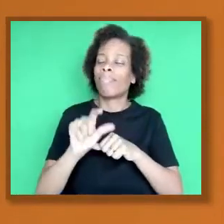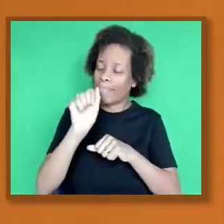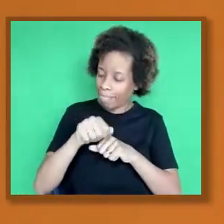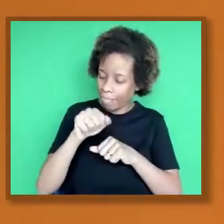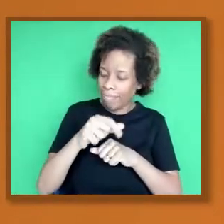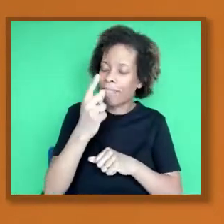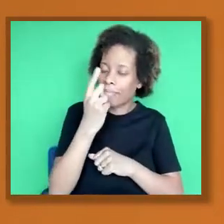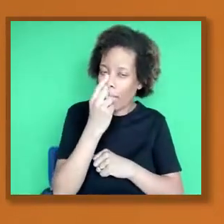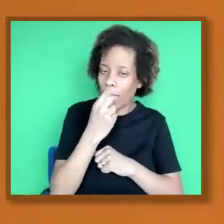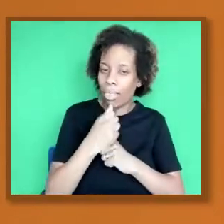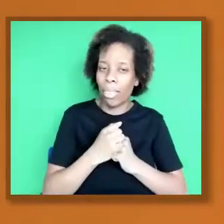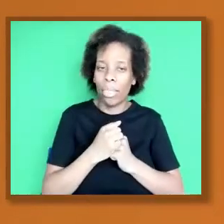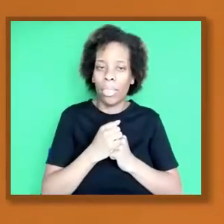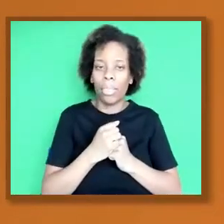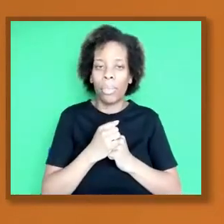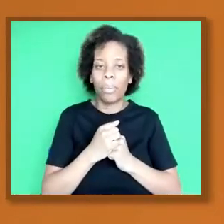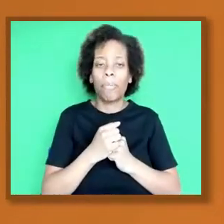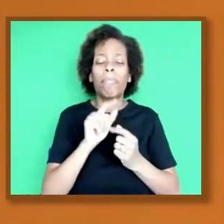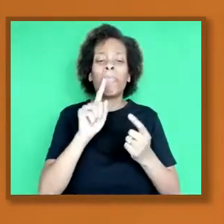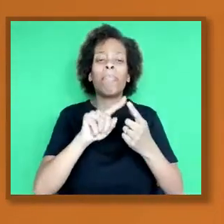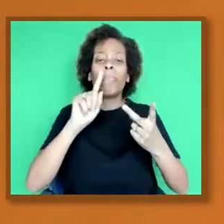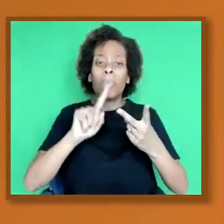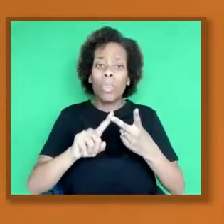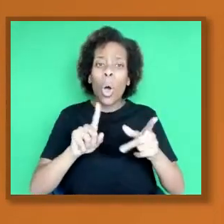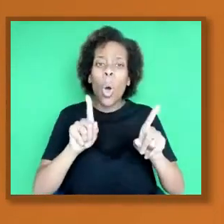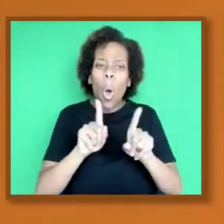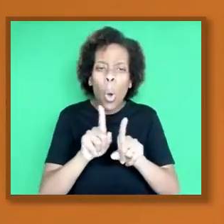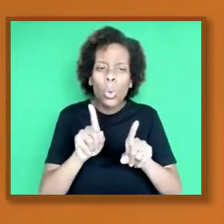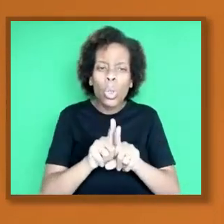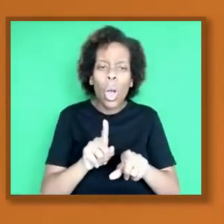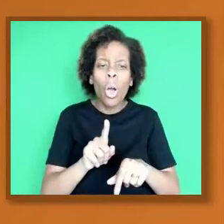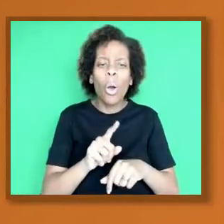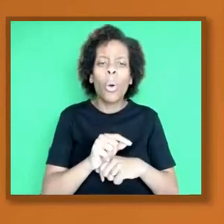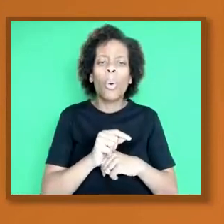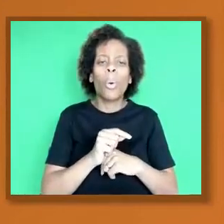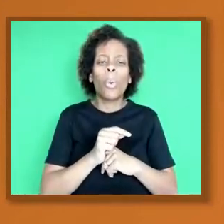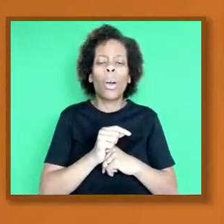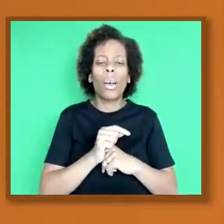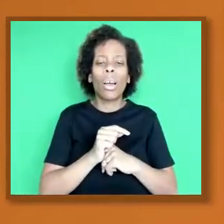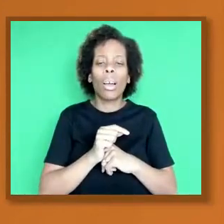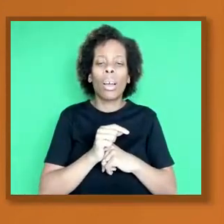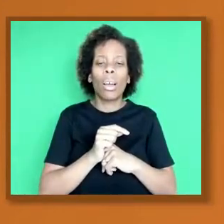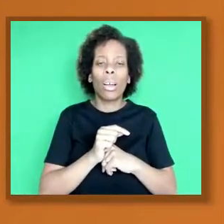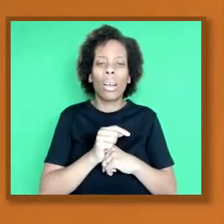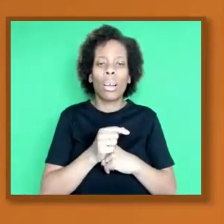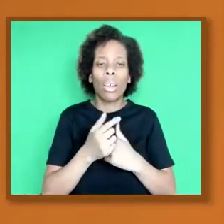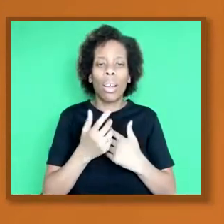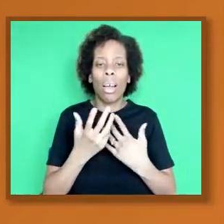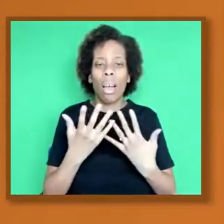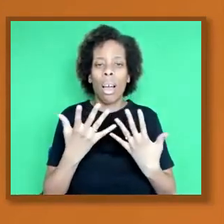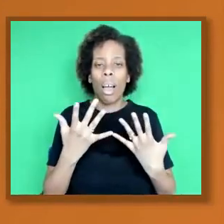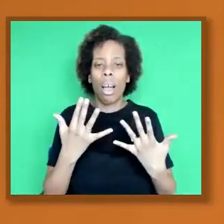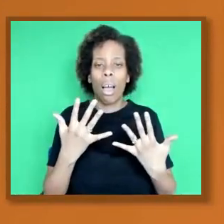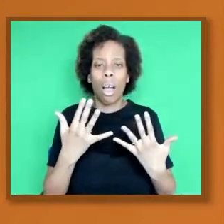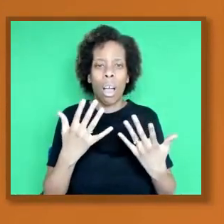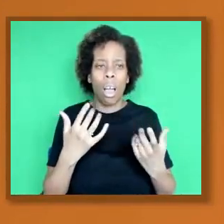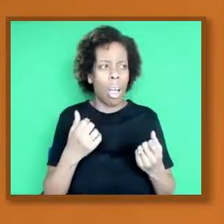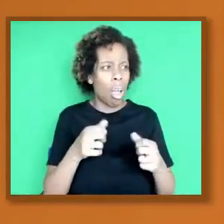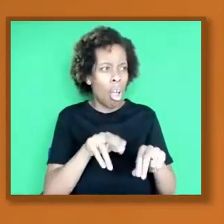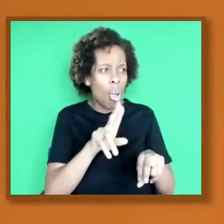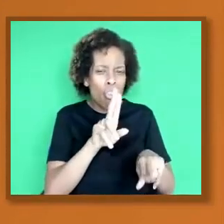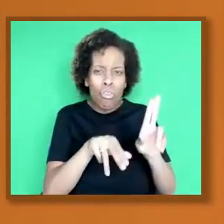there have been a lot of issues around the lack of regulation in terms of the